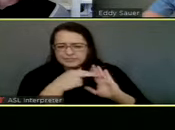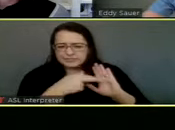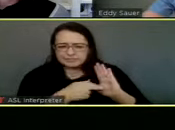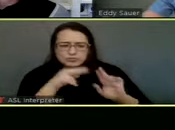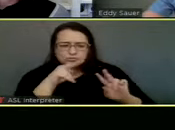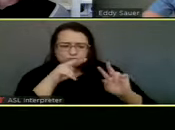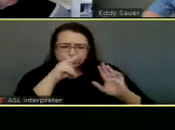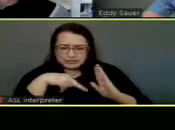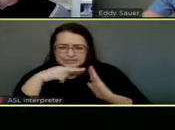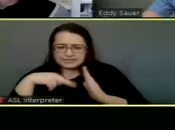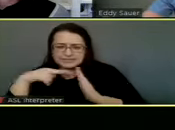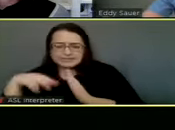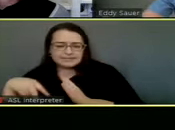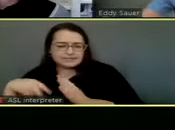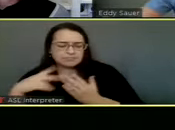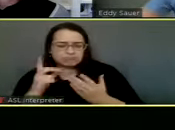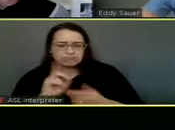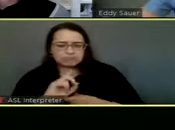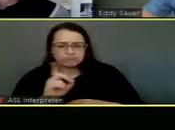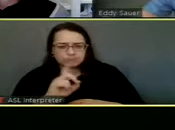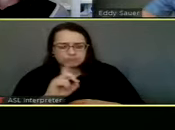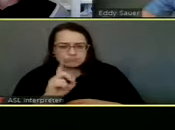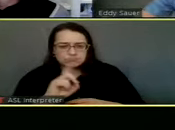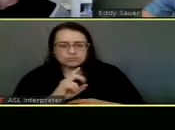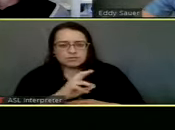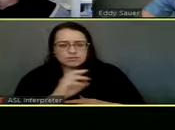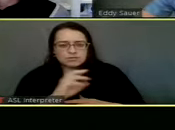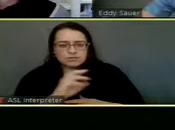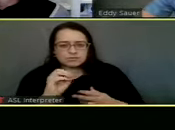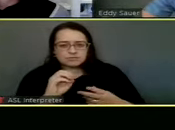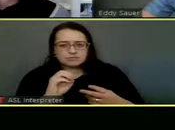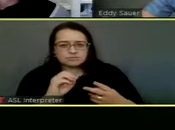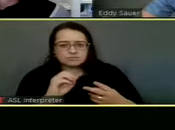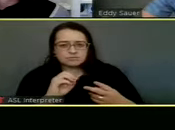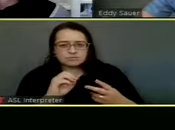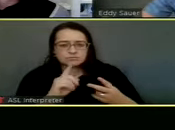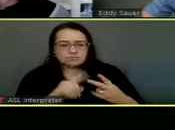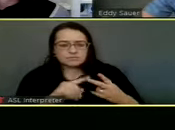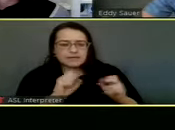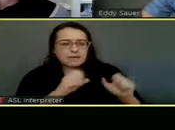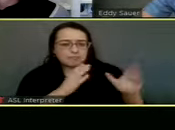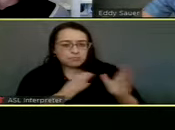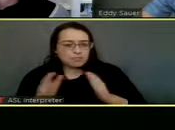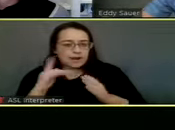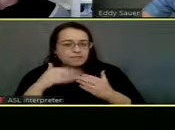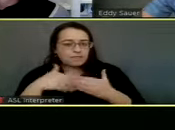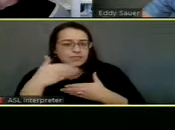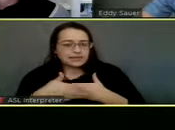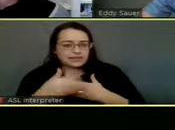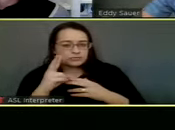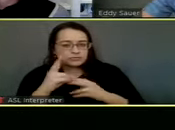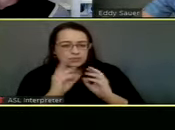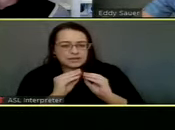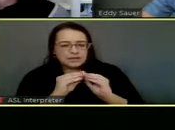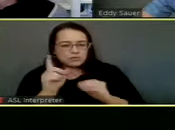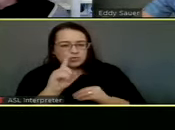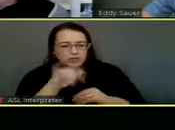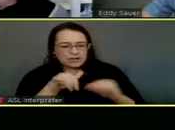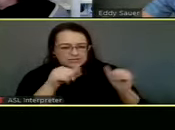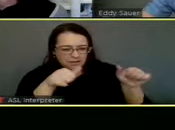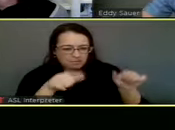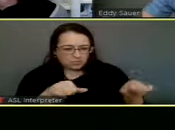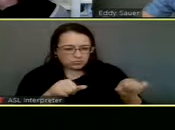review that, to be able to read it and, um, uh, be prepared for those next two meetings where that would be